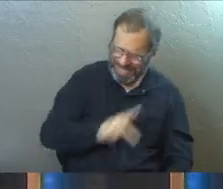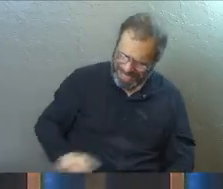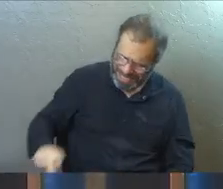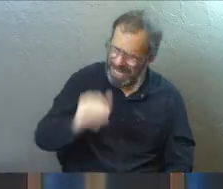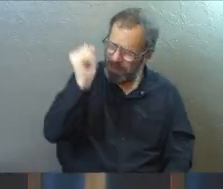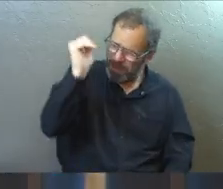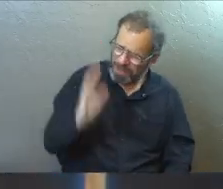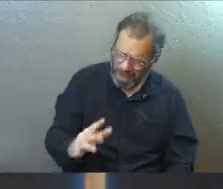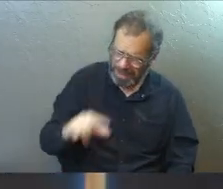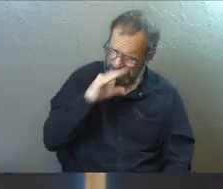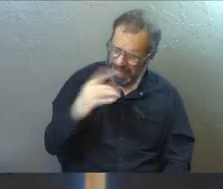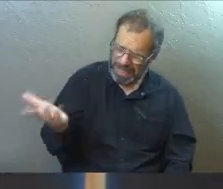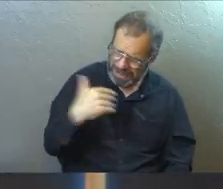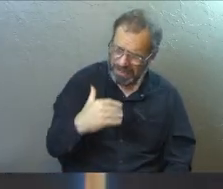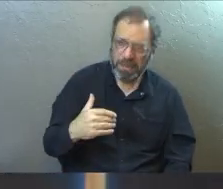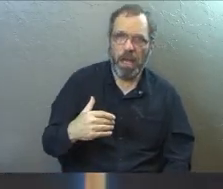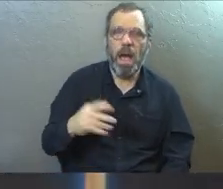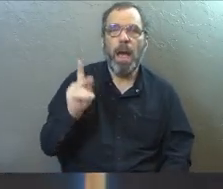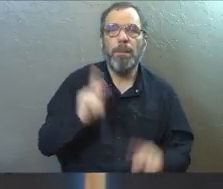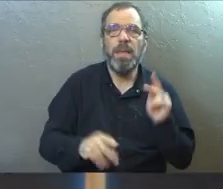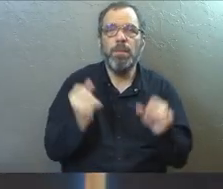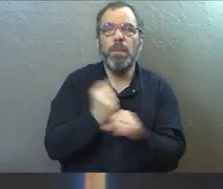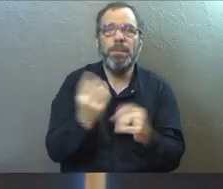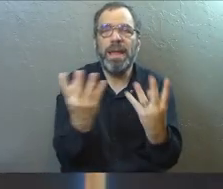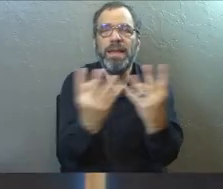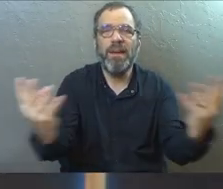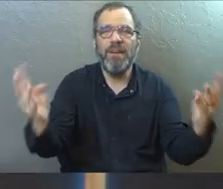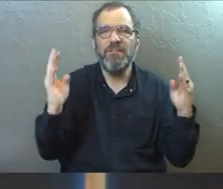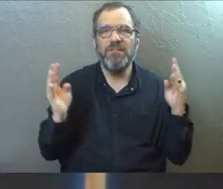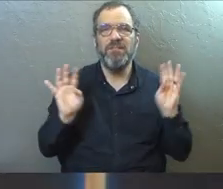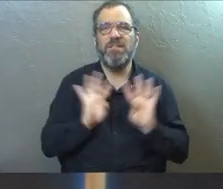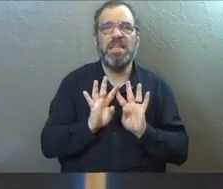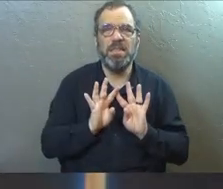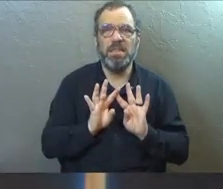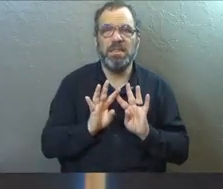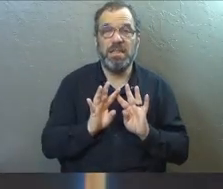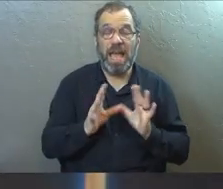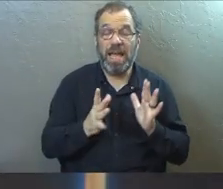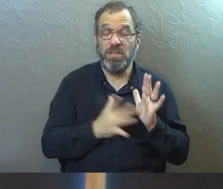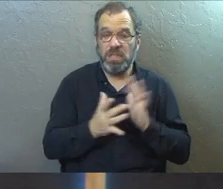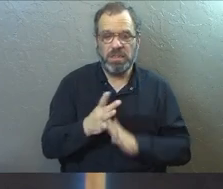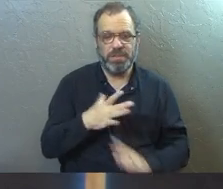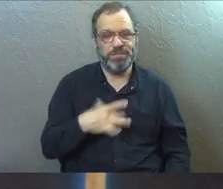of God. People build fences. Jesus, he doesn't like that.